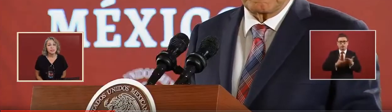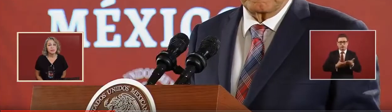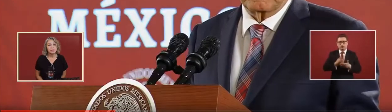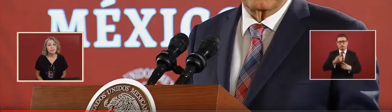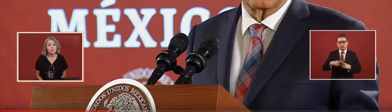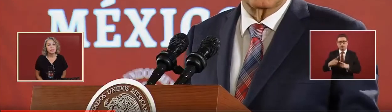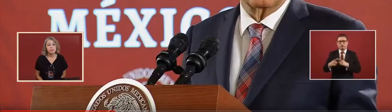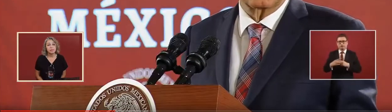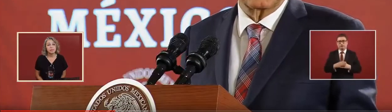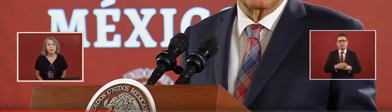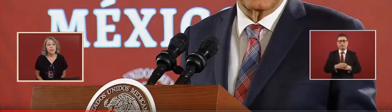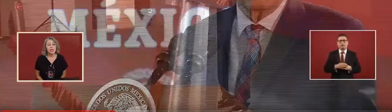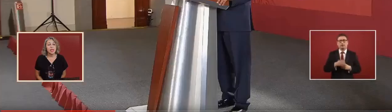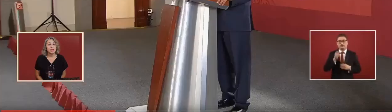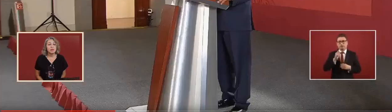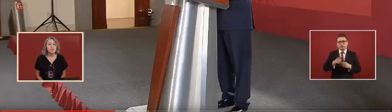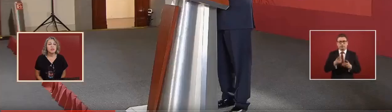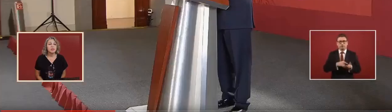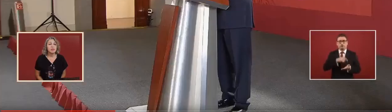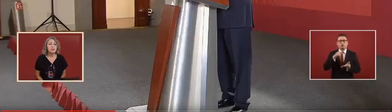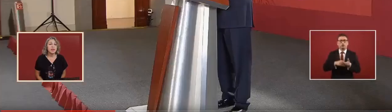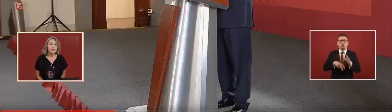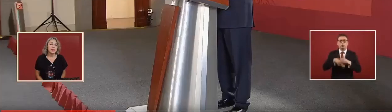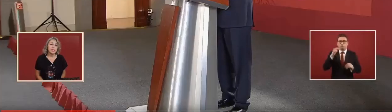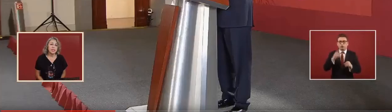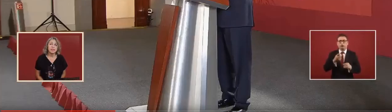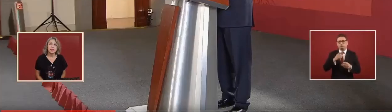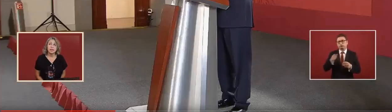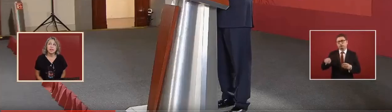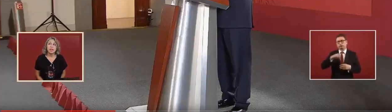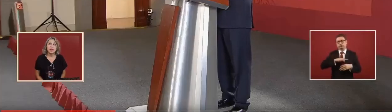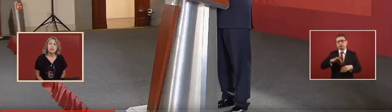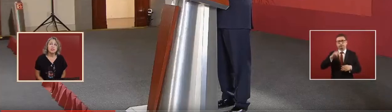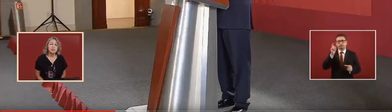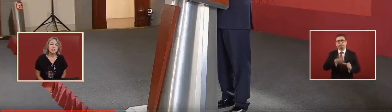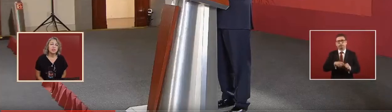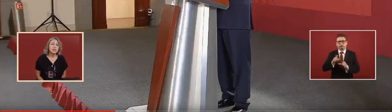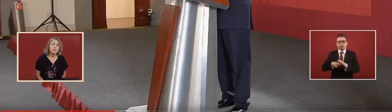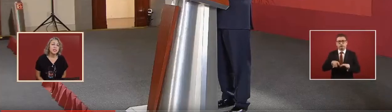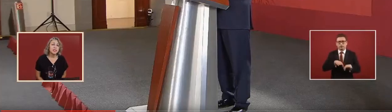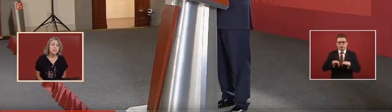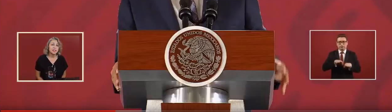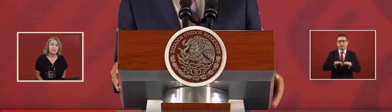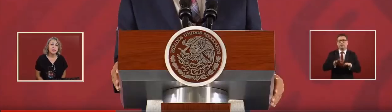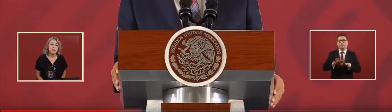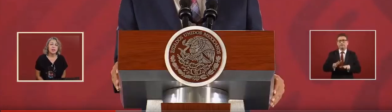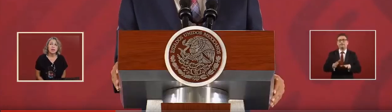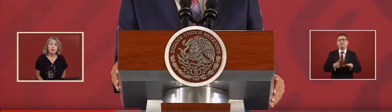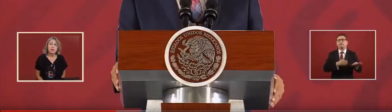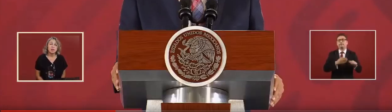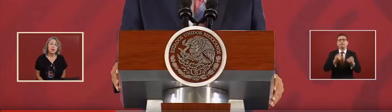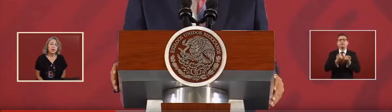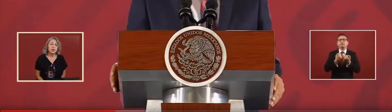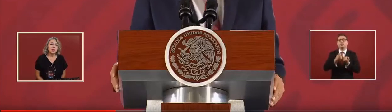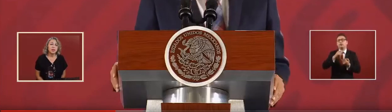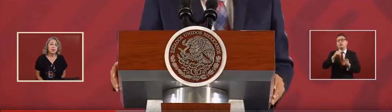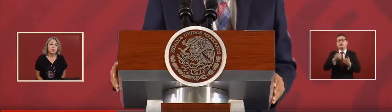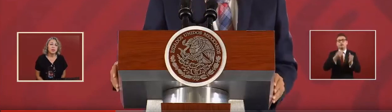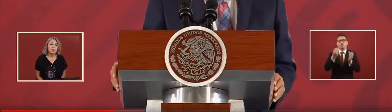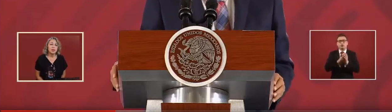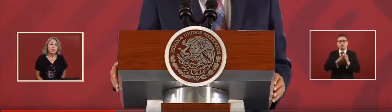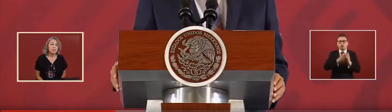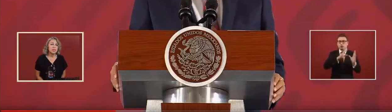resolve the vacancies. And also to look at this, regarding the courses and specialists,